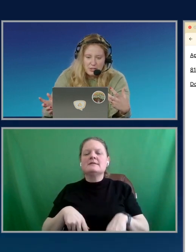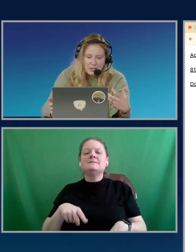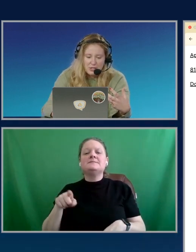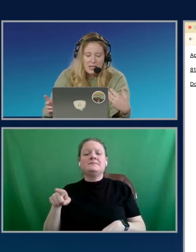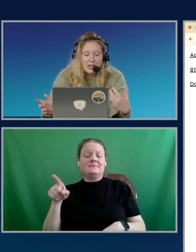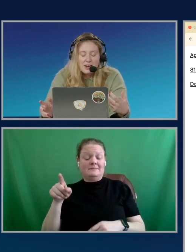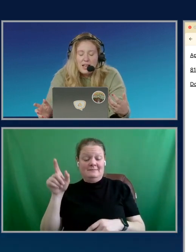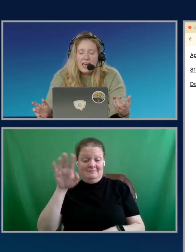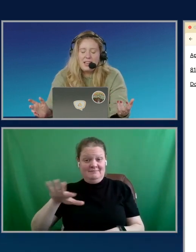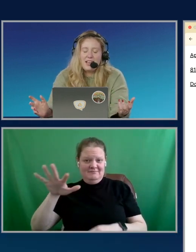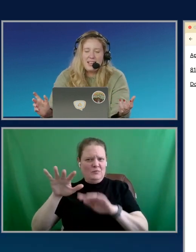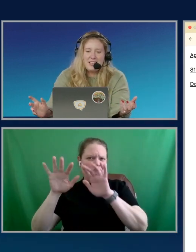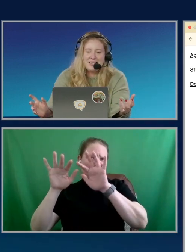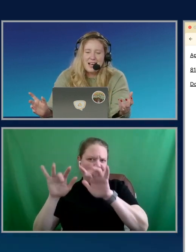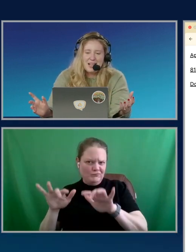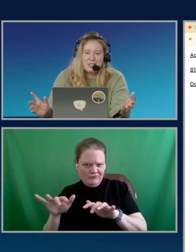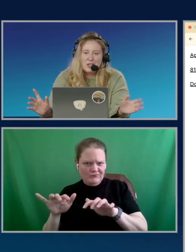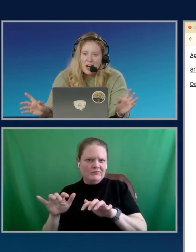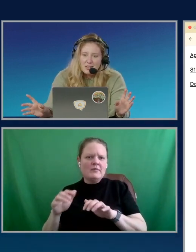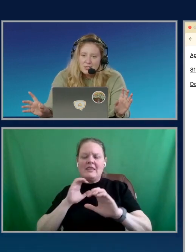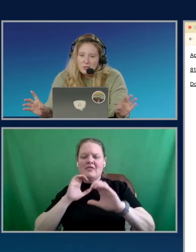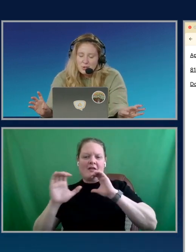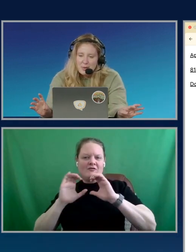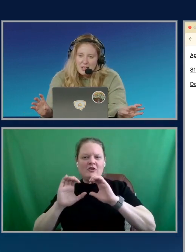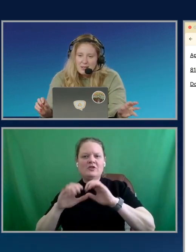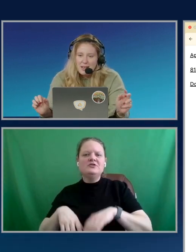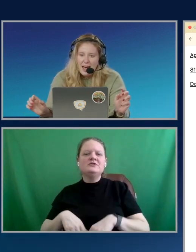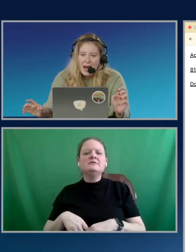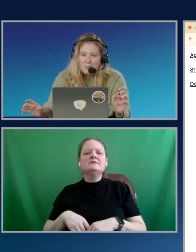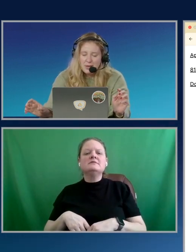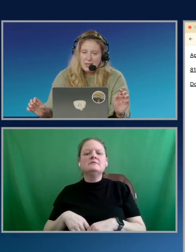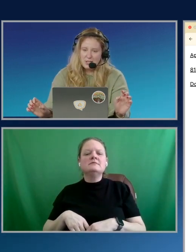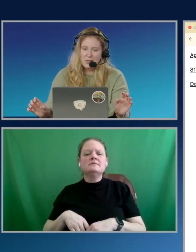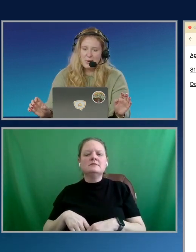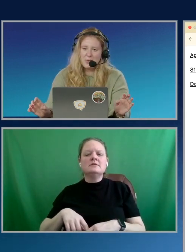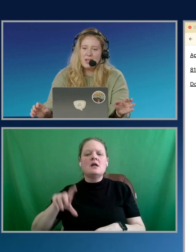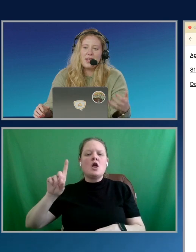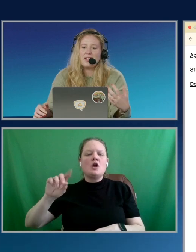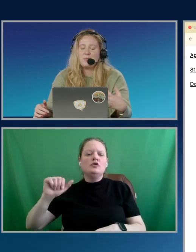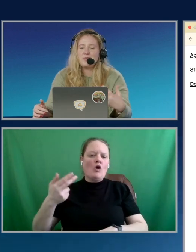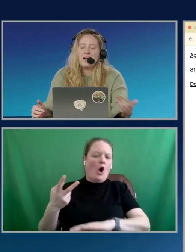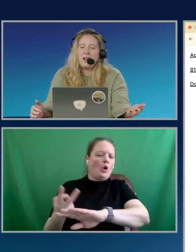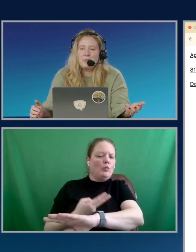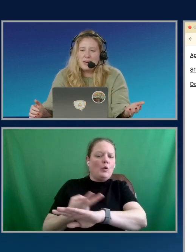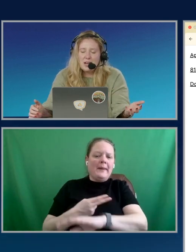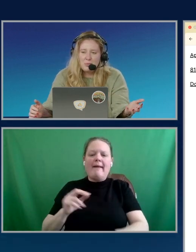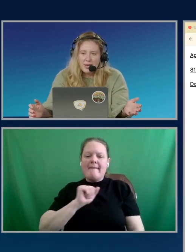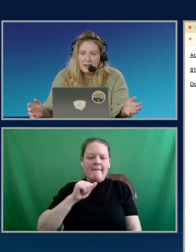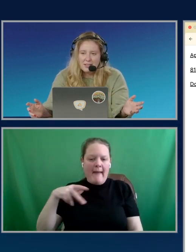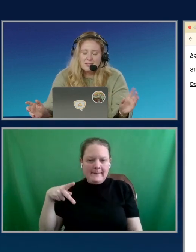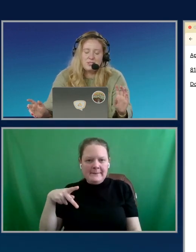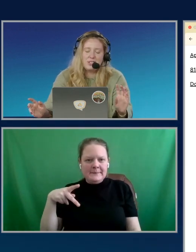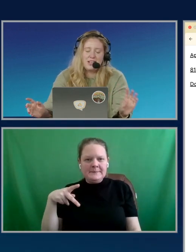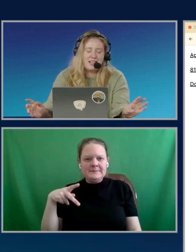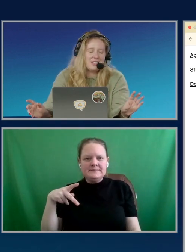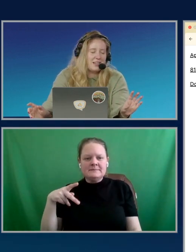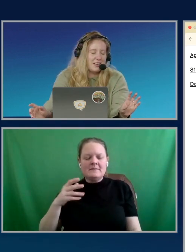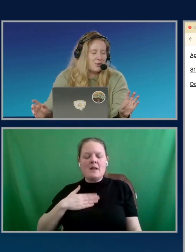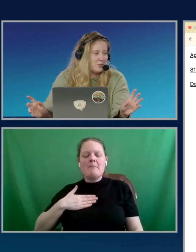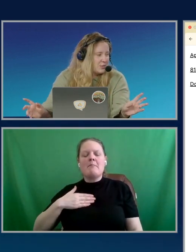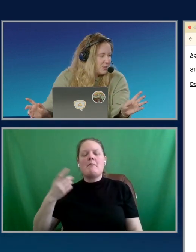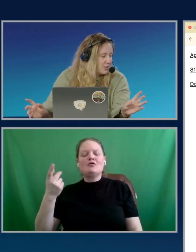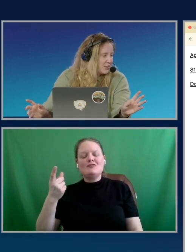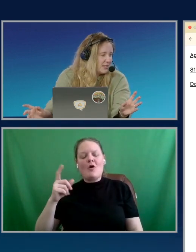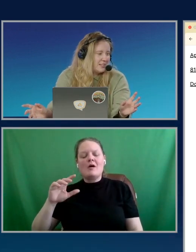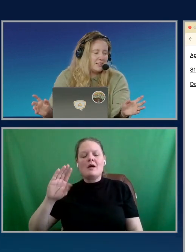have a conversation here. It is a dog grooming app. So my dog, Blair, she is